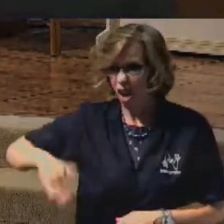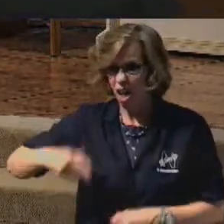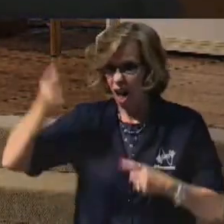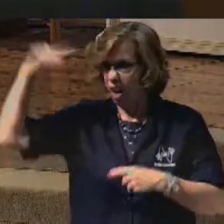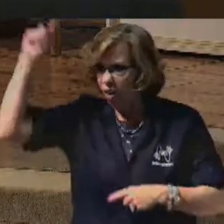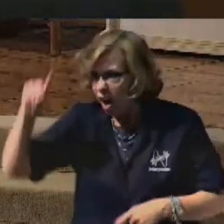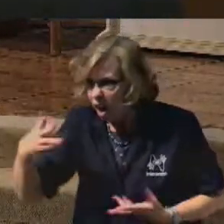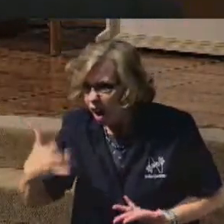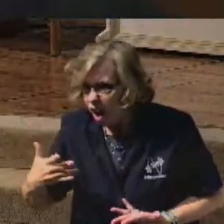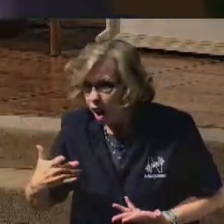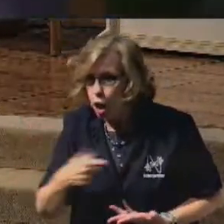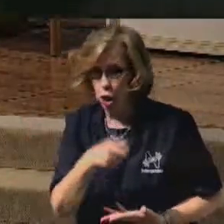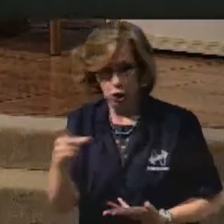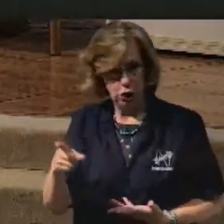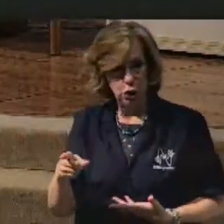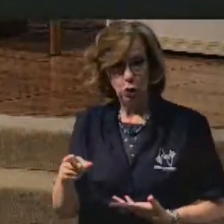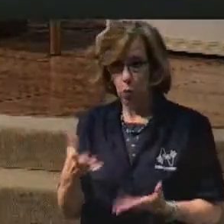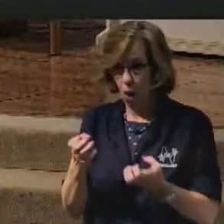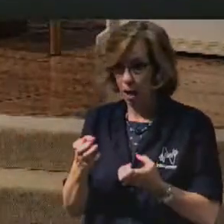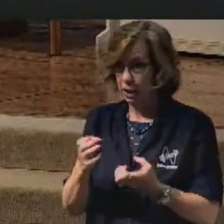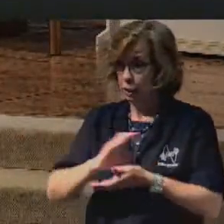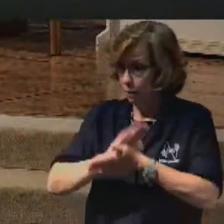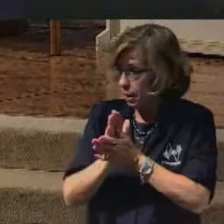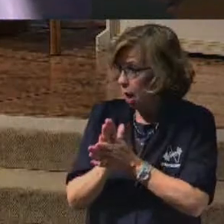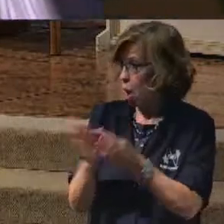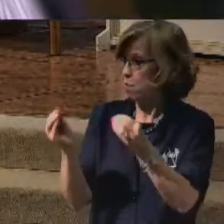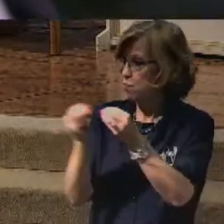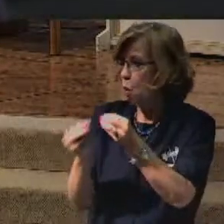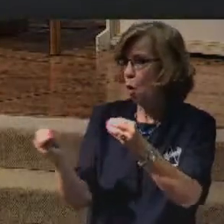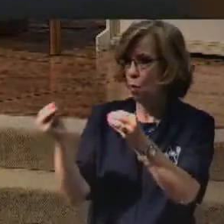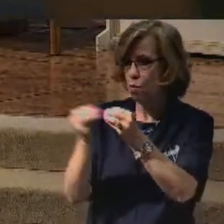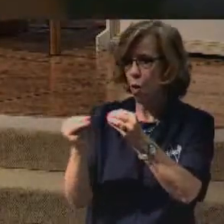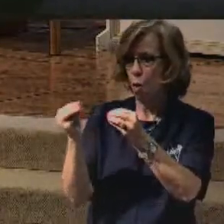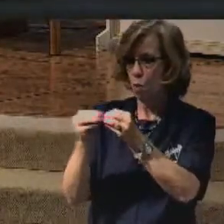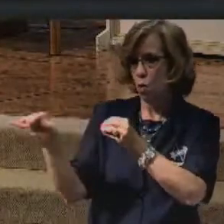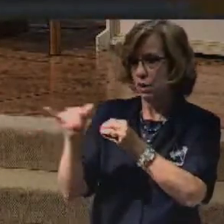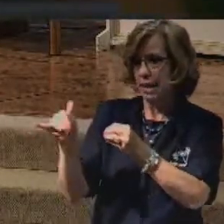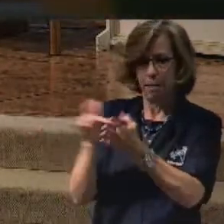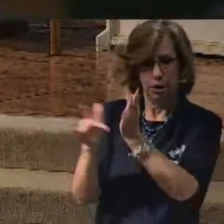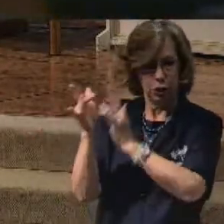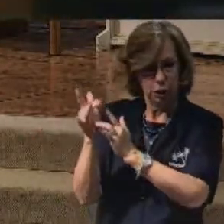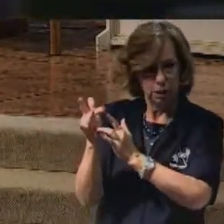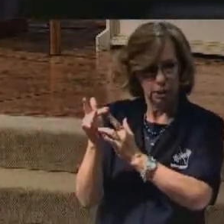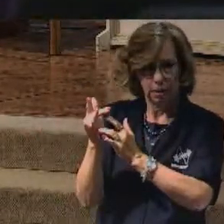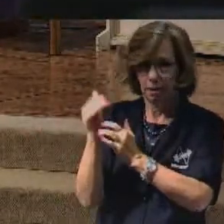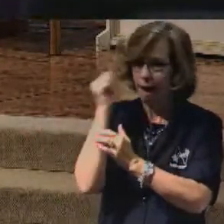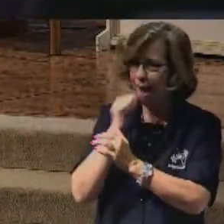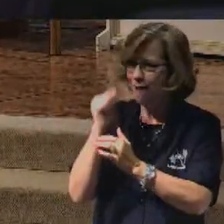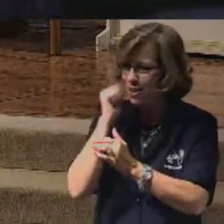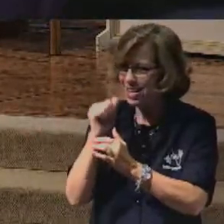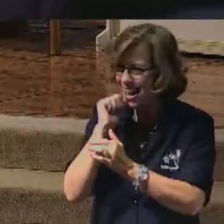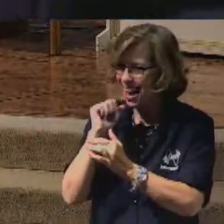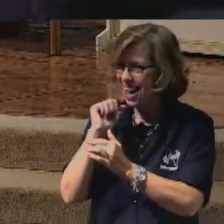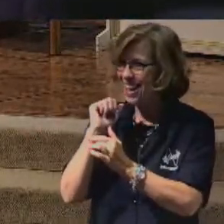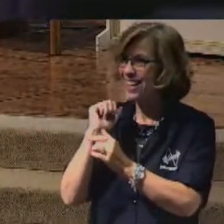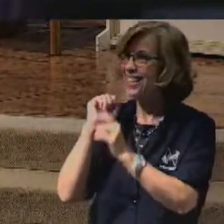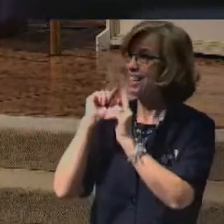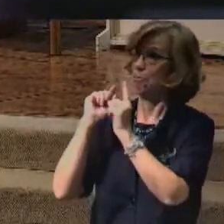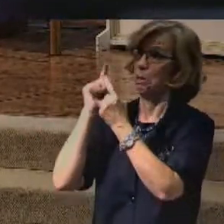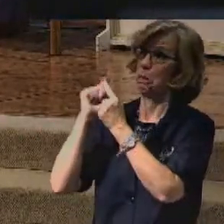working on becoming more like Jesus every day of our life until Jesus calls us home.